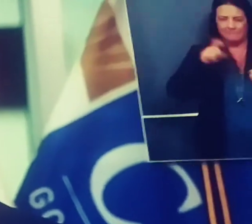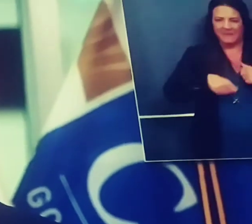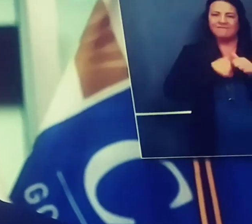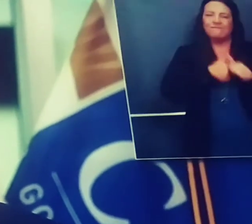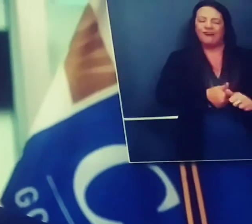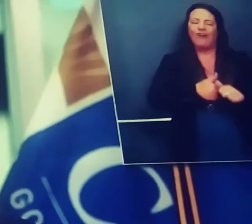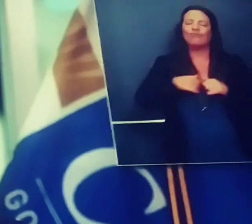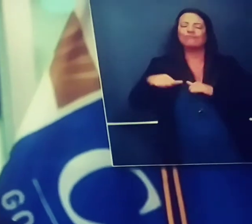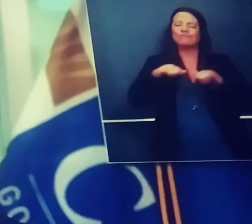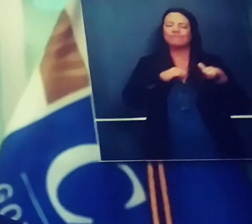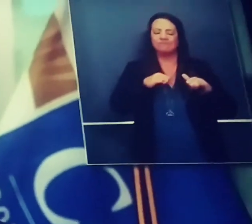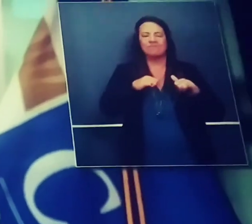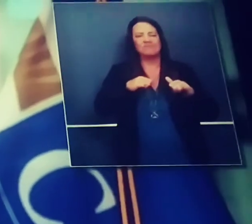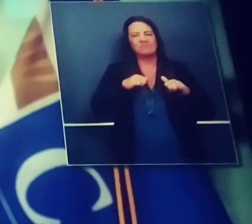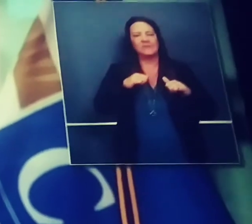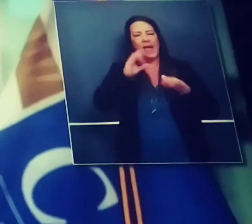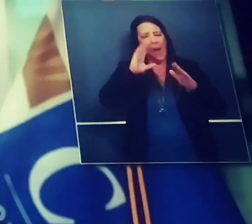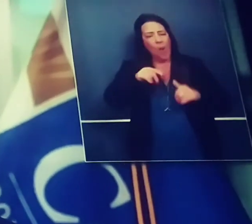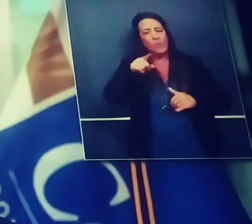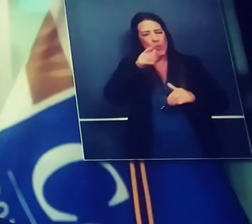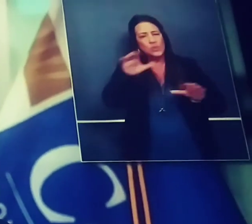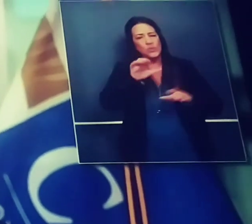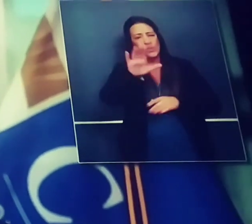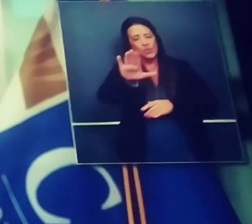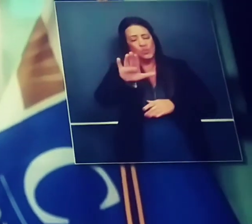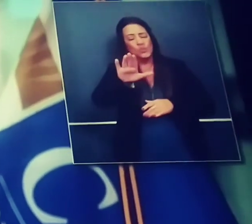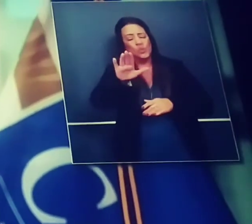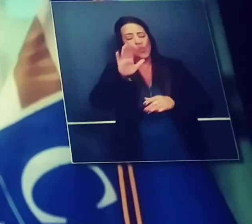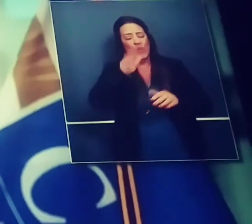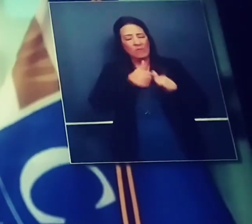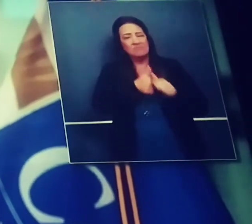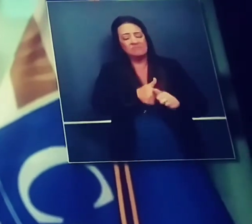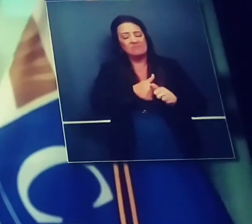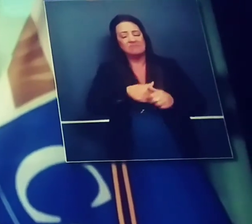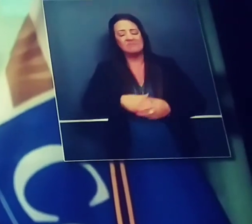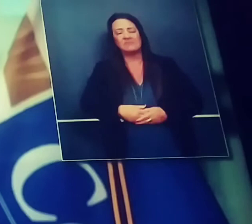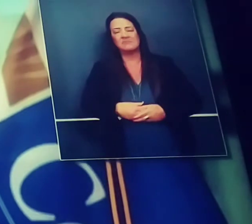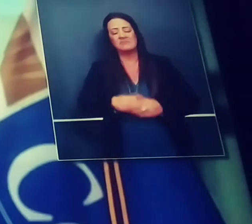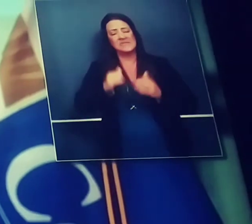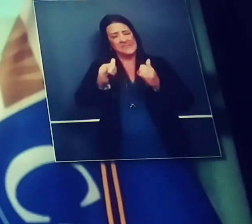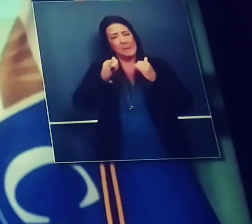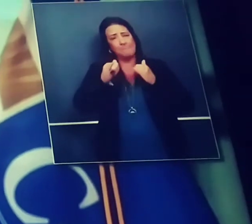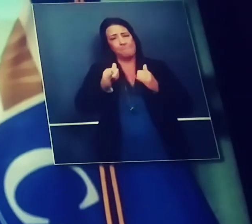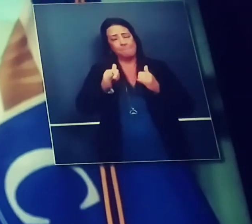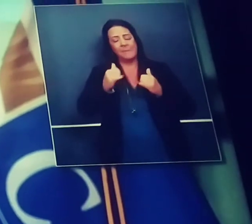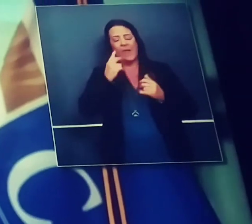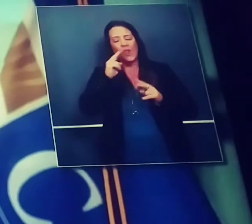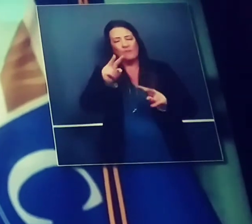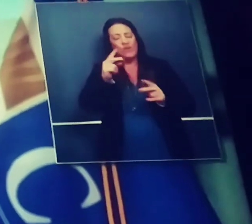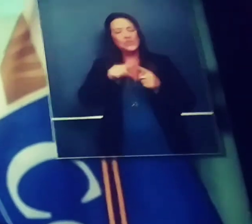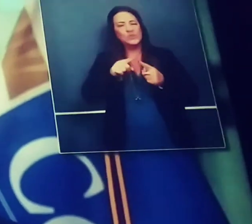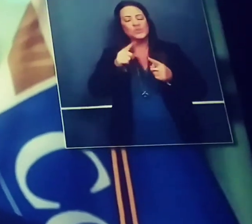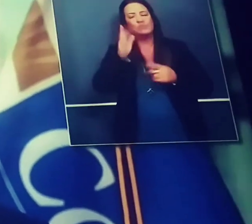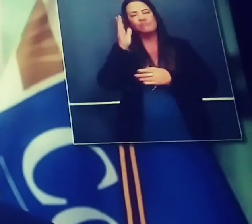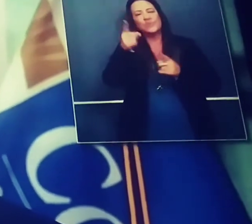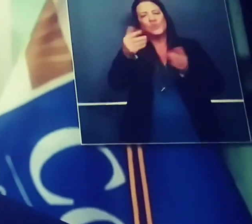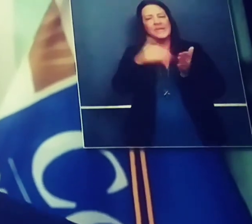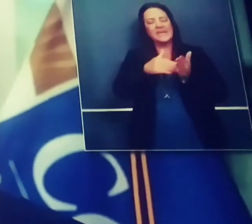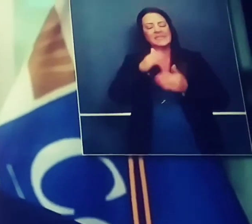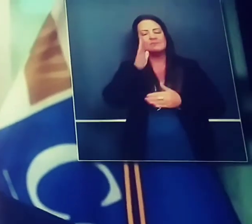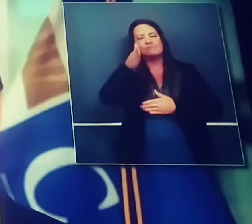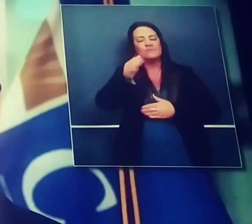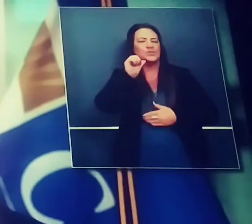the games. And I hope you do yours as well. And we look forward to reengaging and reconnecting this time